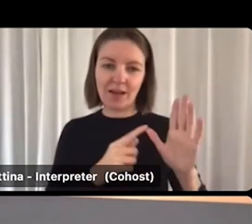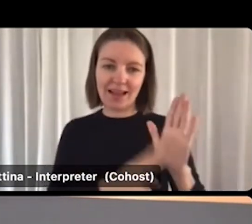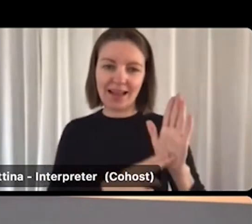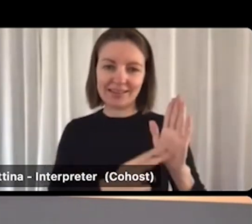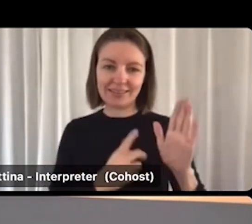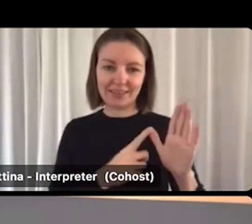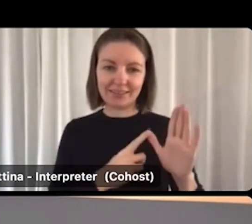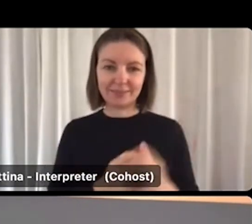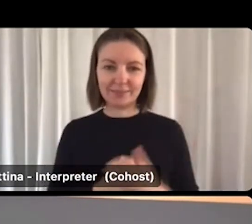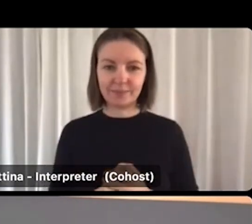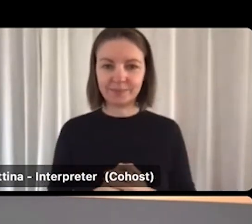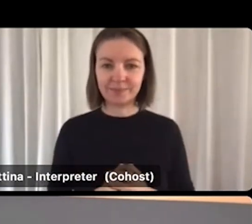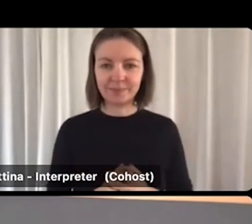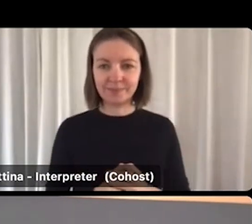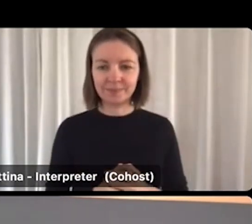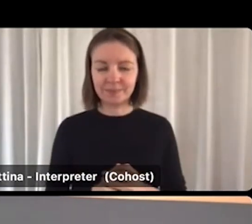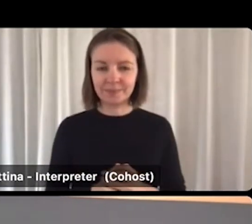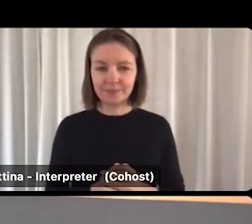process.